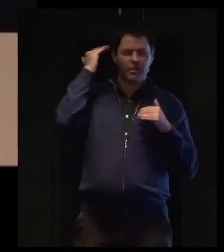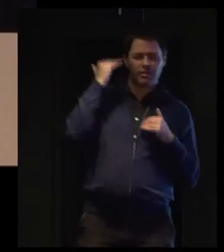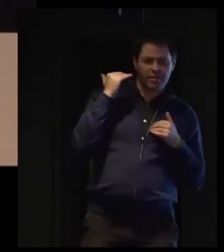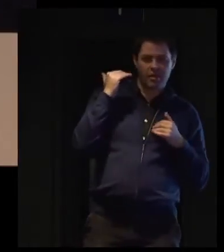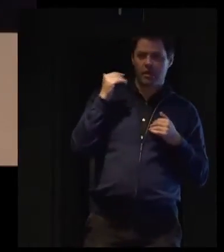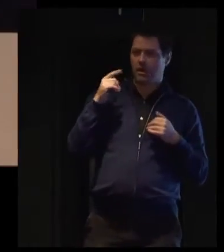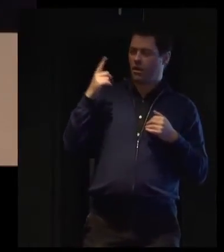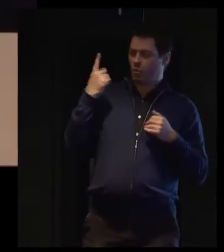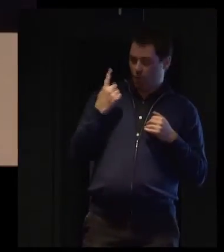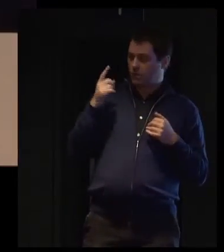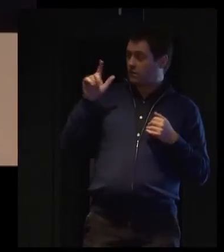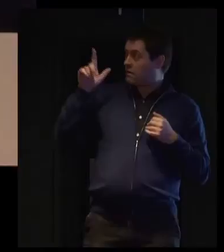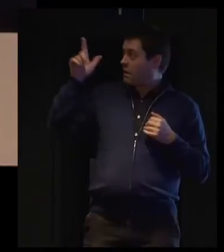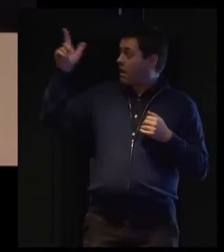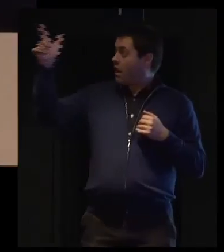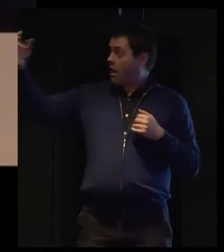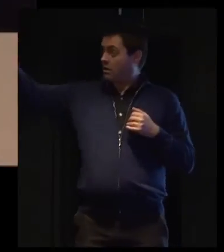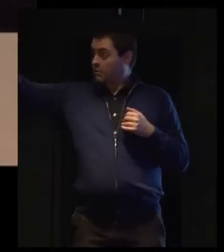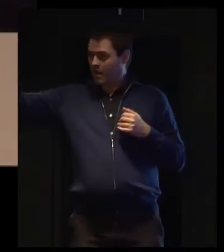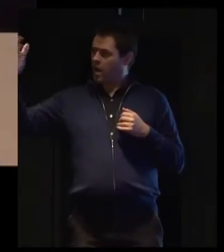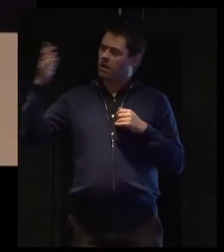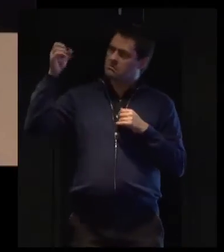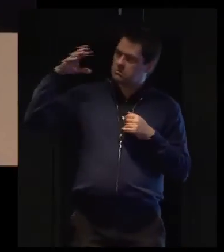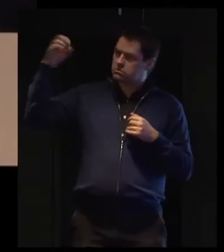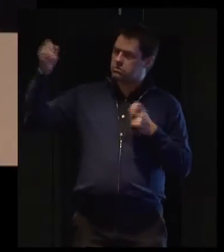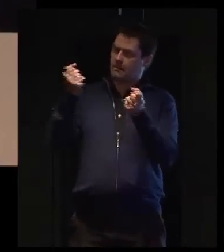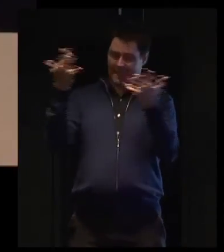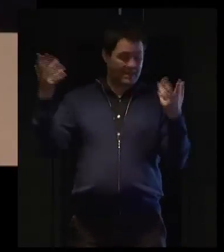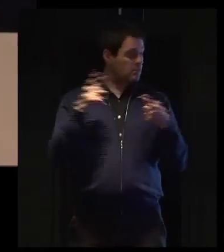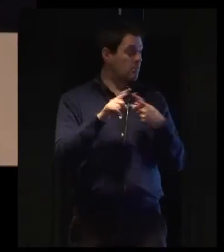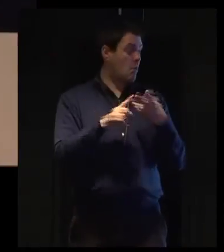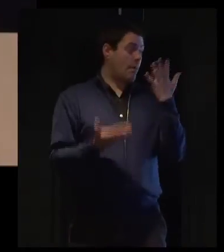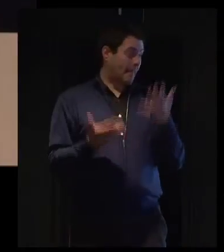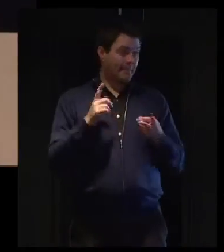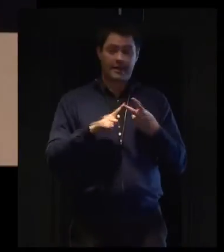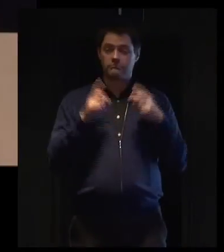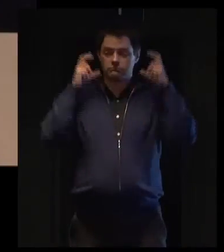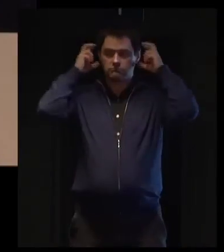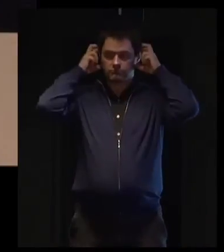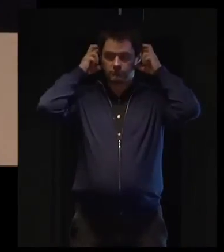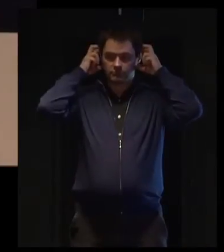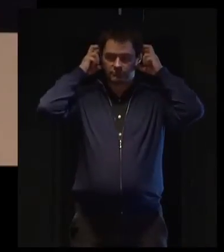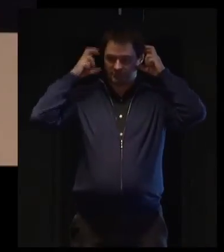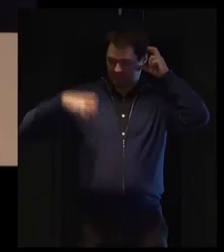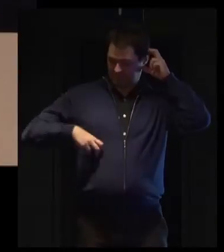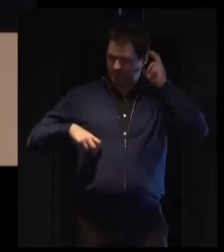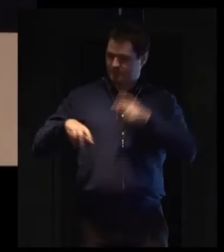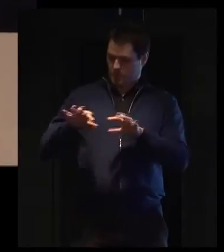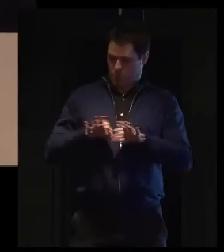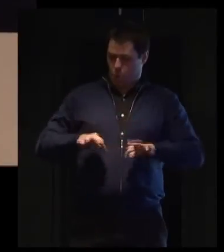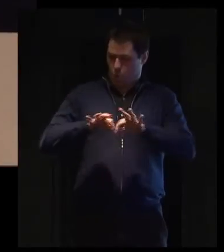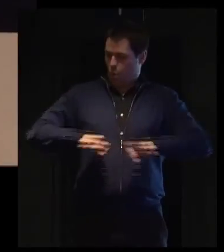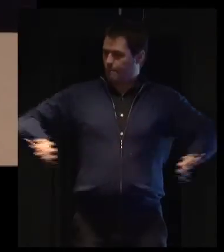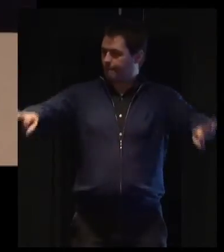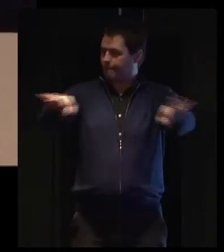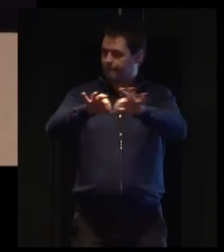to obviously aid there. There are assistive hearing devices, FM loops or audio induction